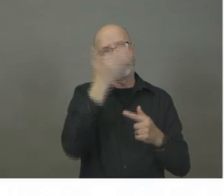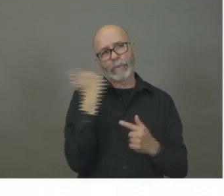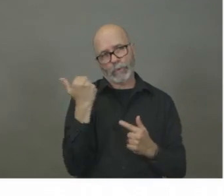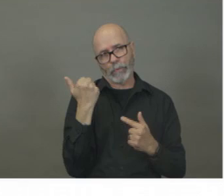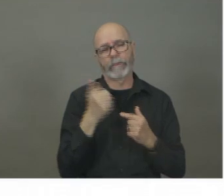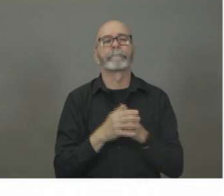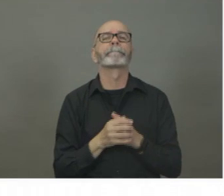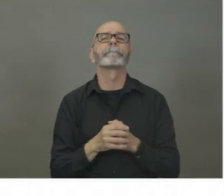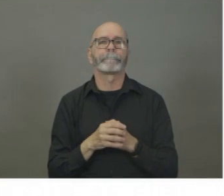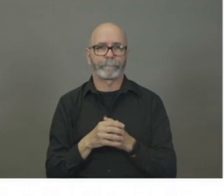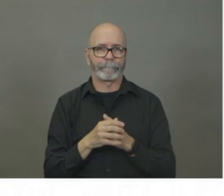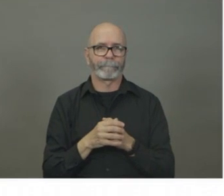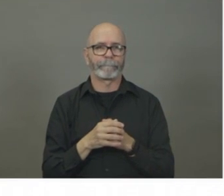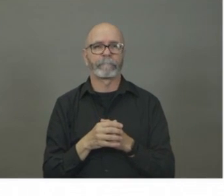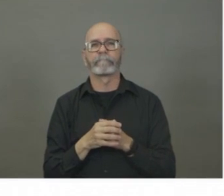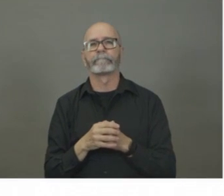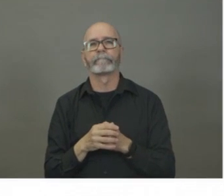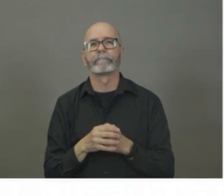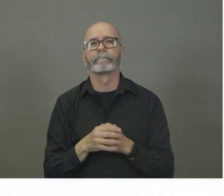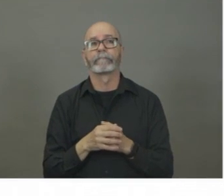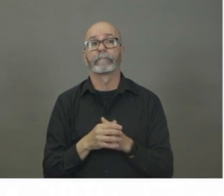Um, one question.